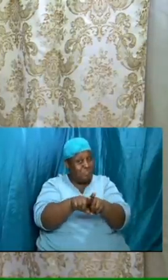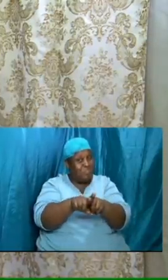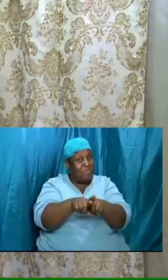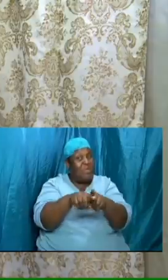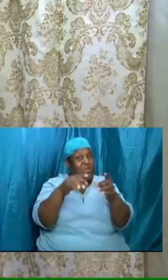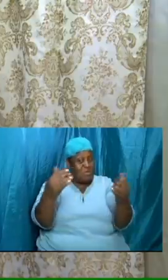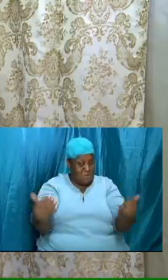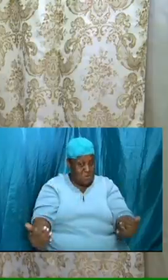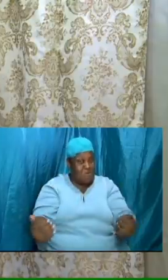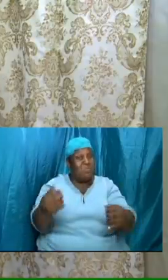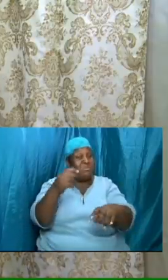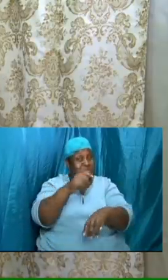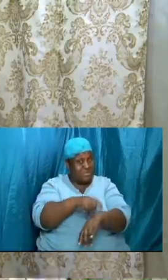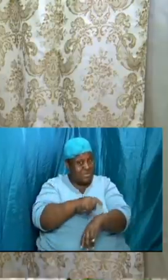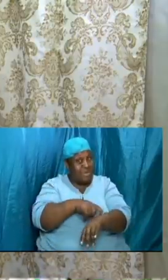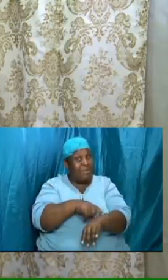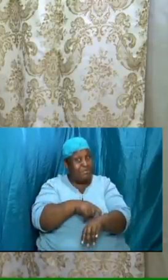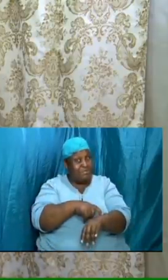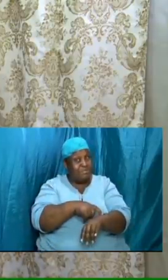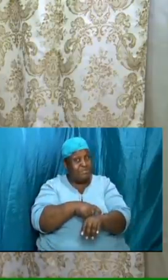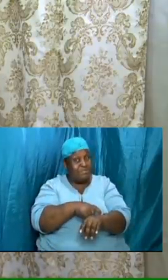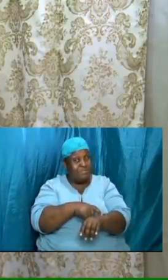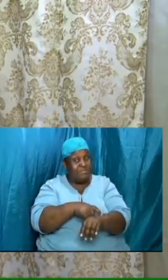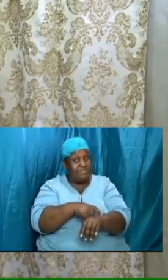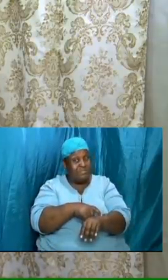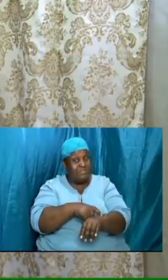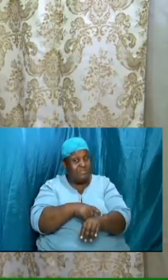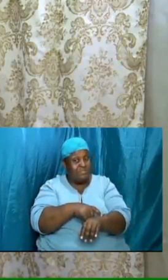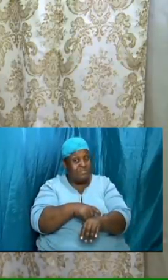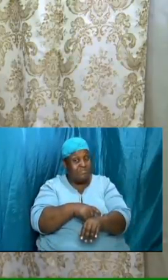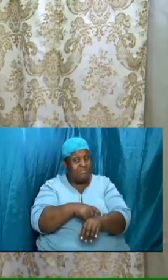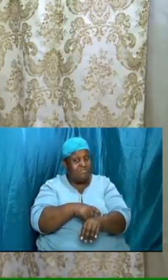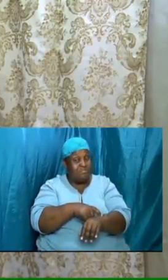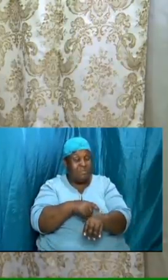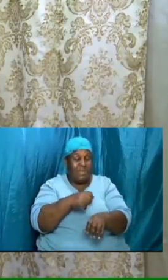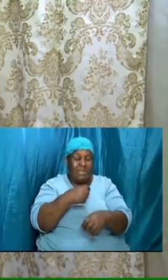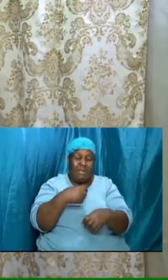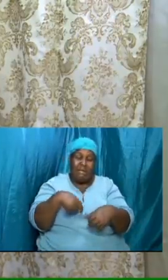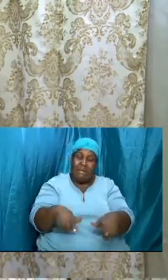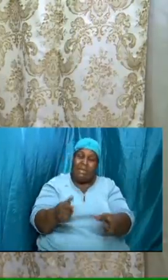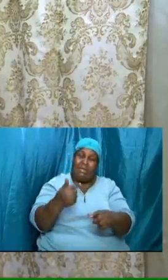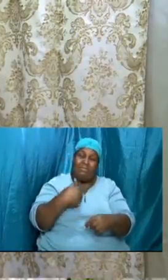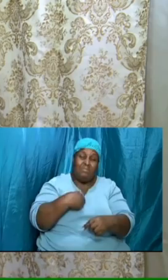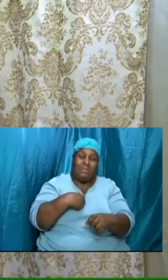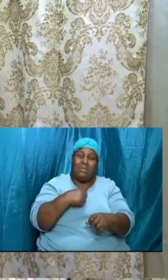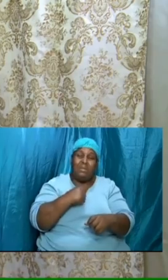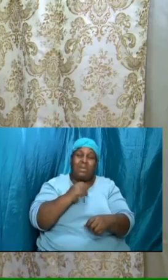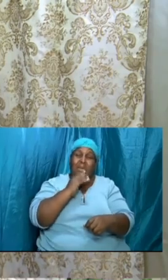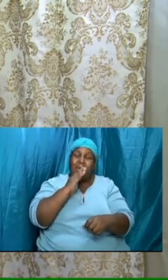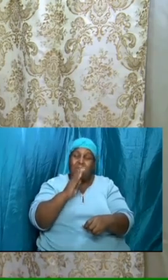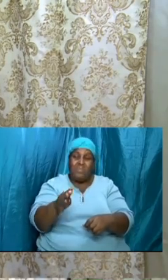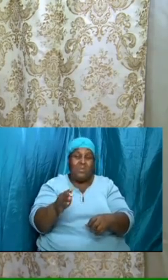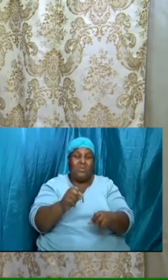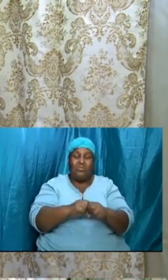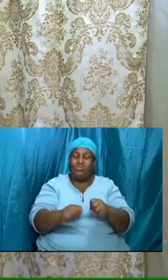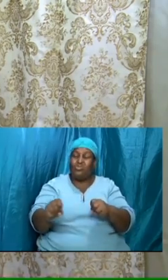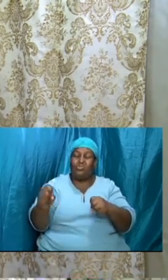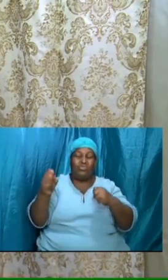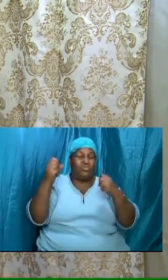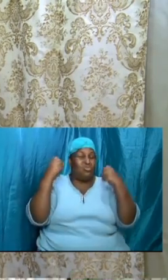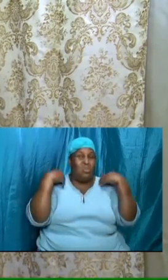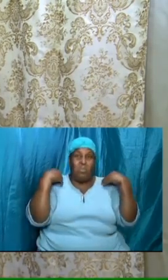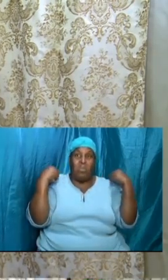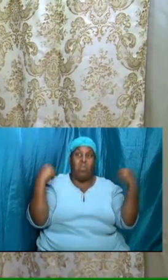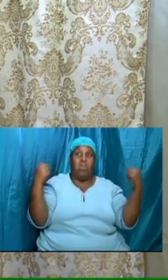time brethren and let me be so bold as to say listen if you are